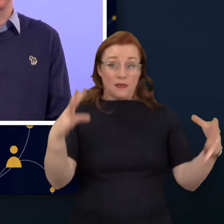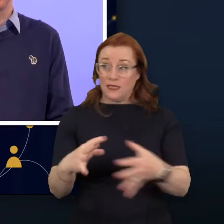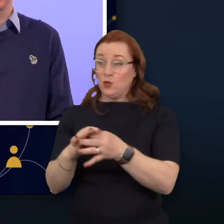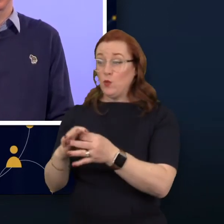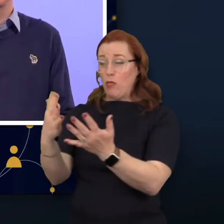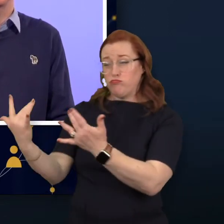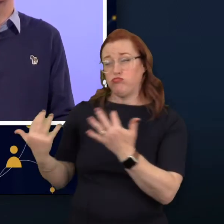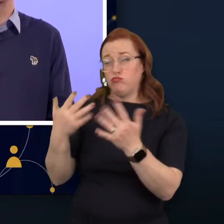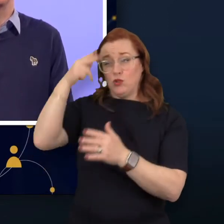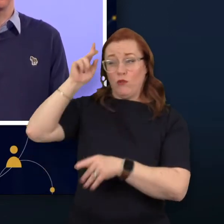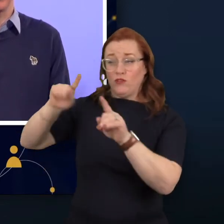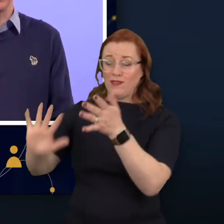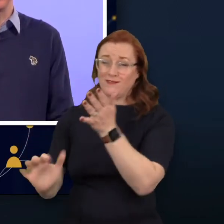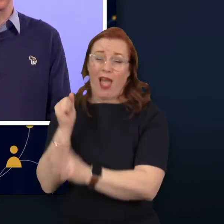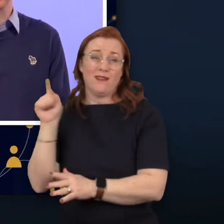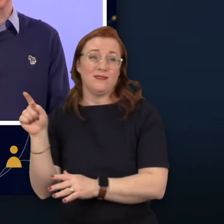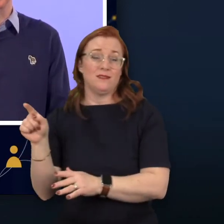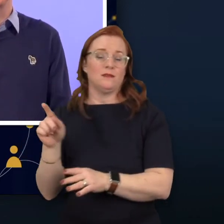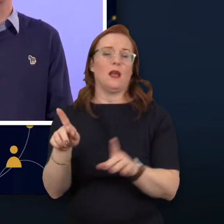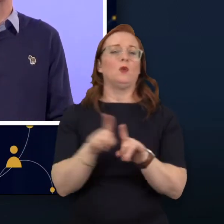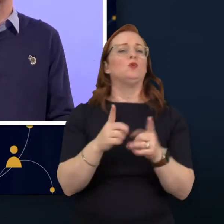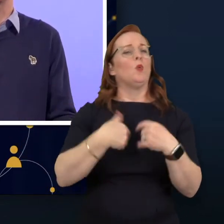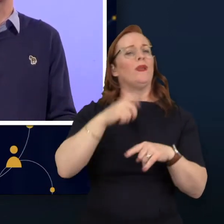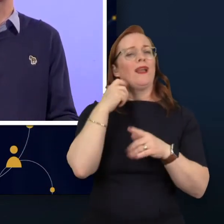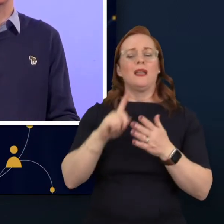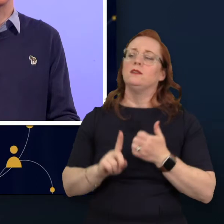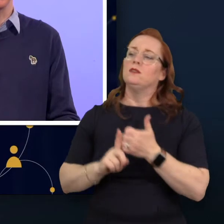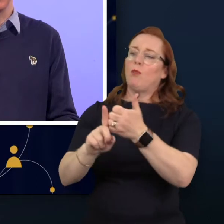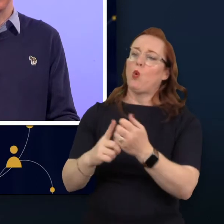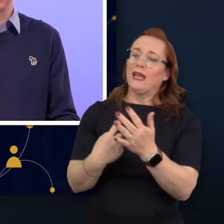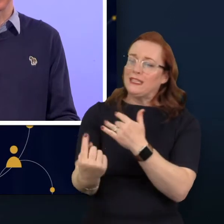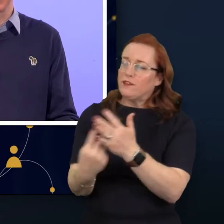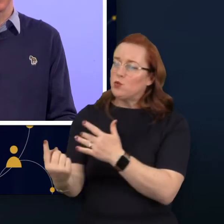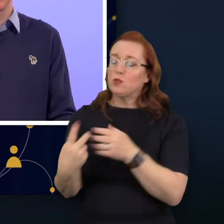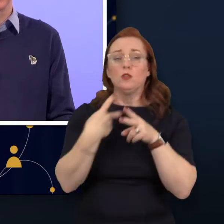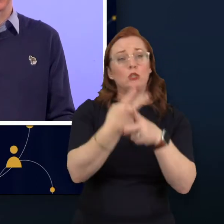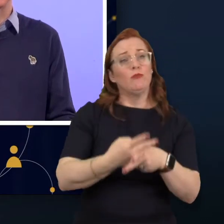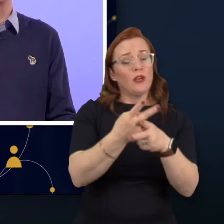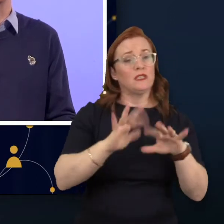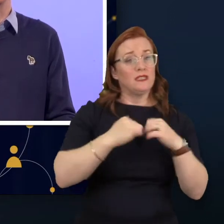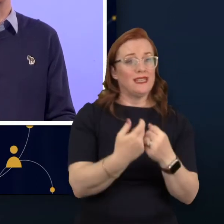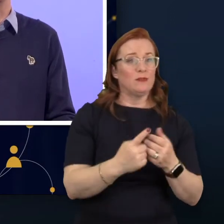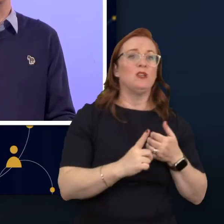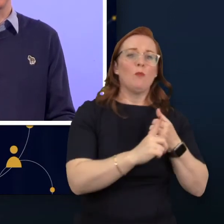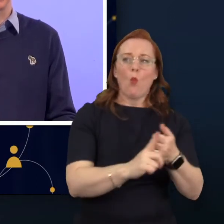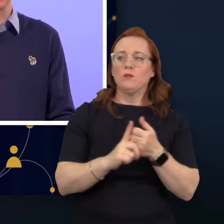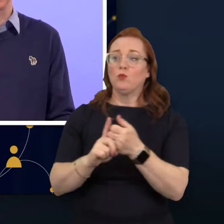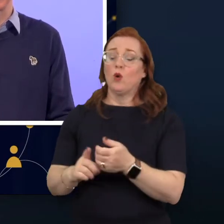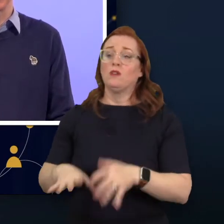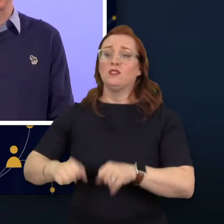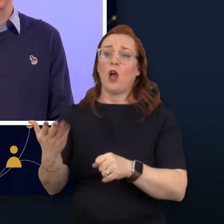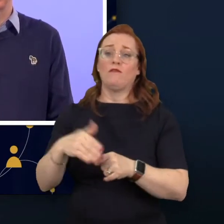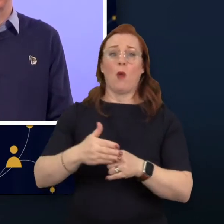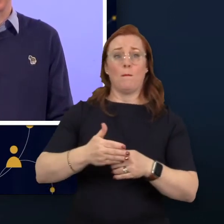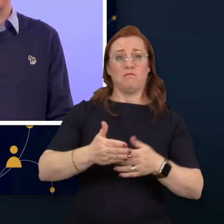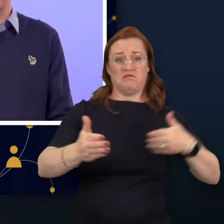and support individuals, supervisors and teams starting from the onboarding process